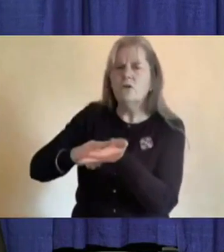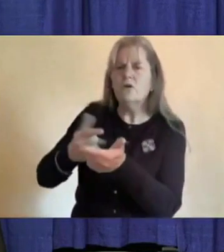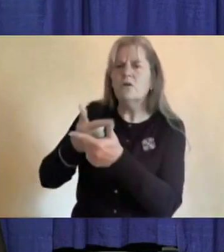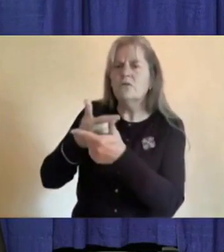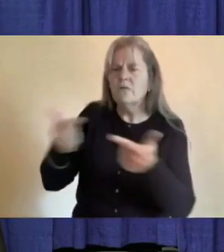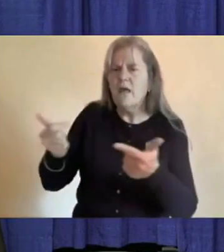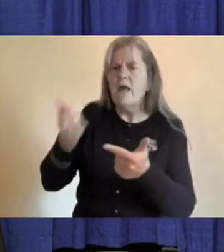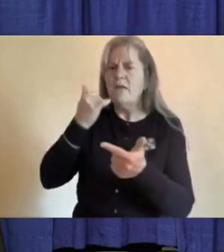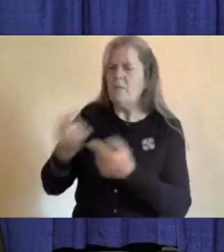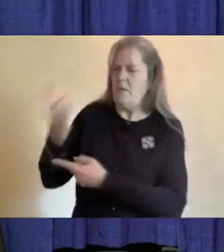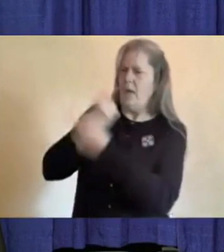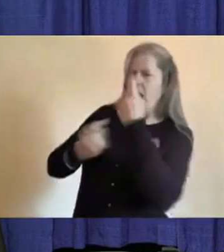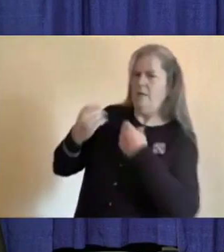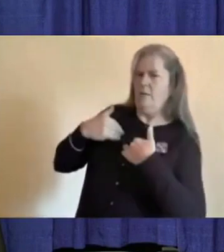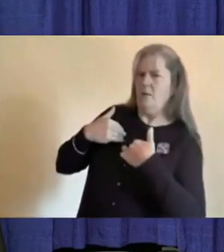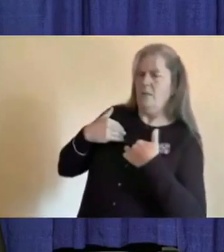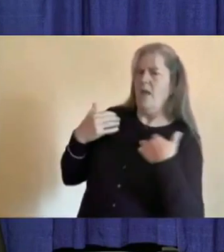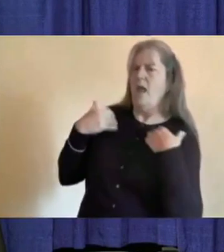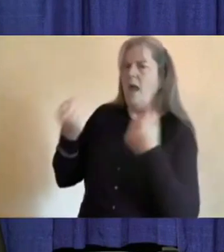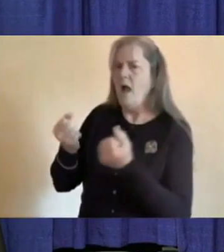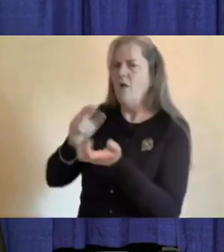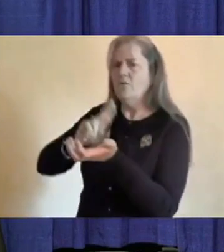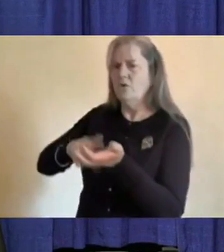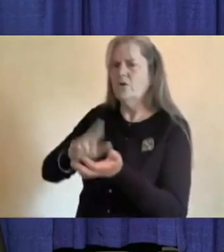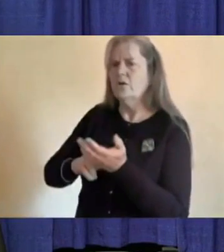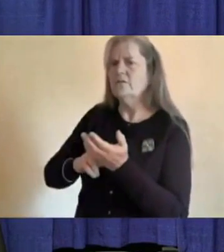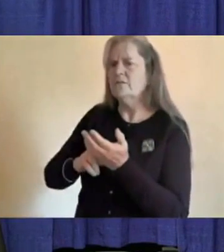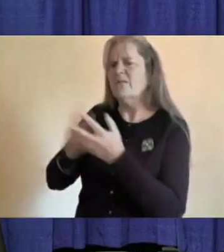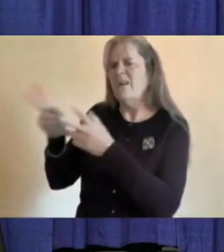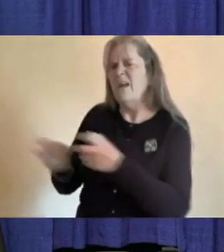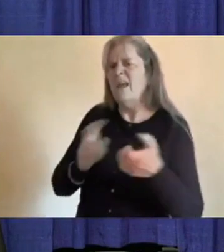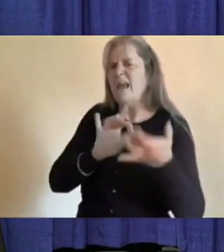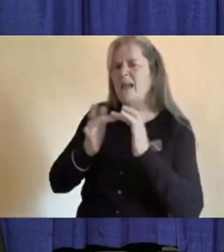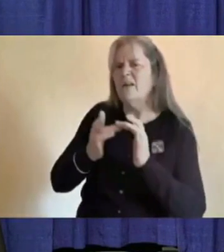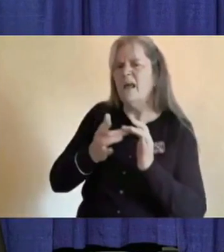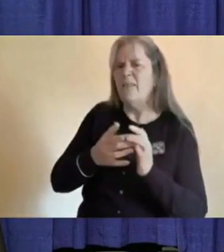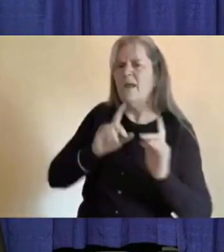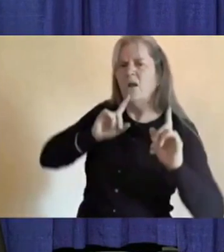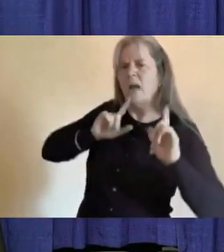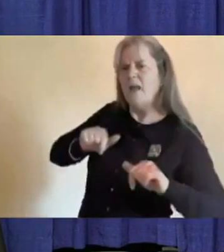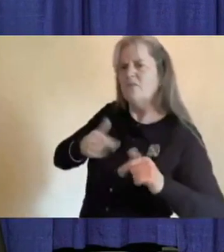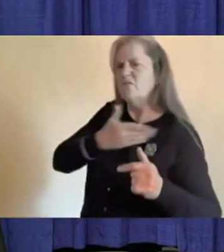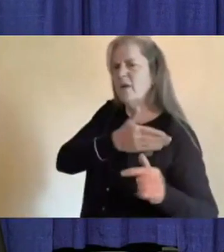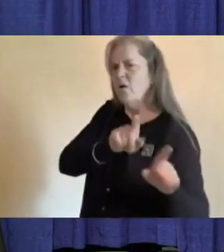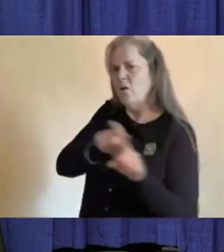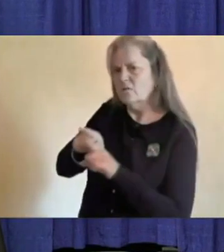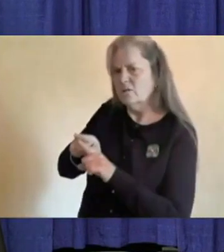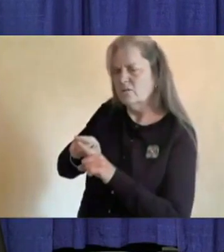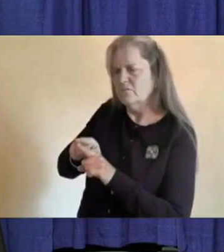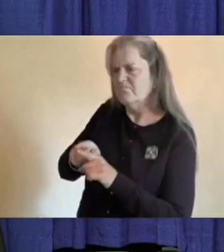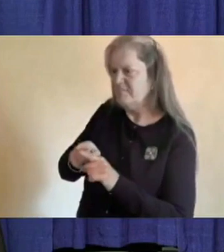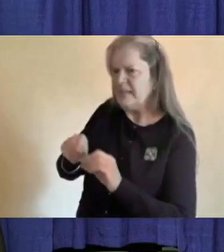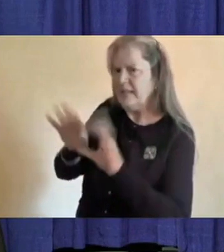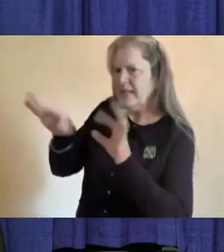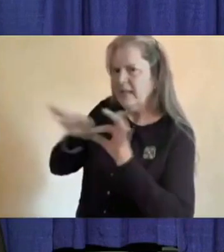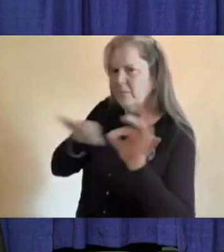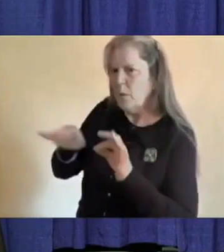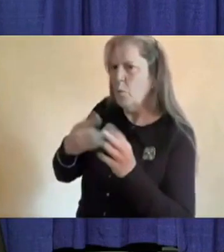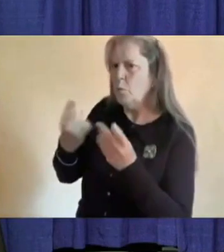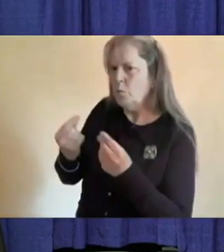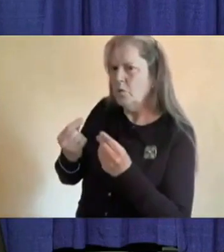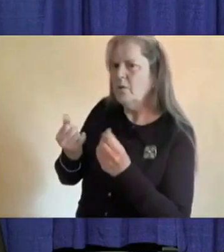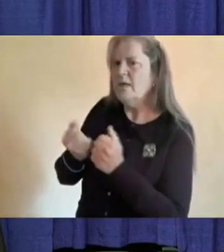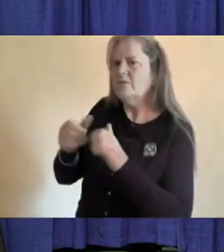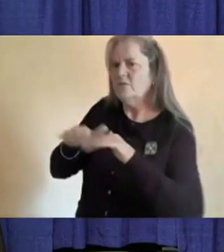be available on our website later this week as well. As we all know so well, symptoms of